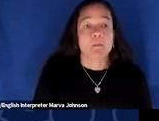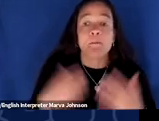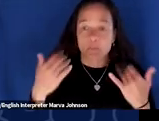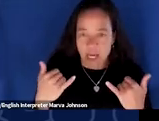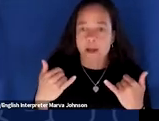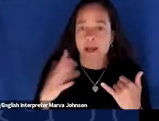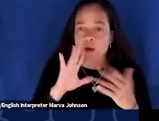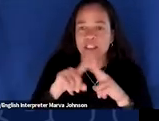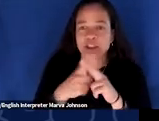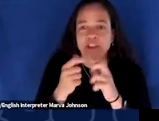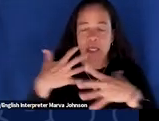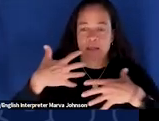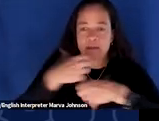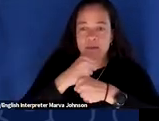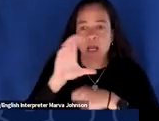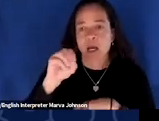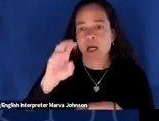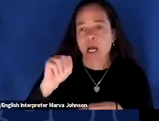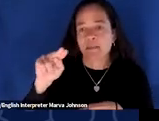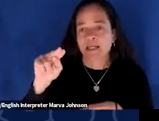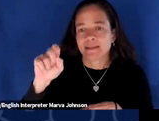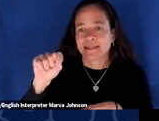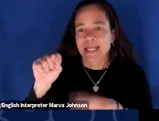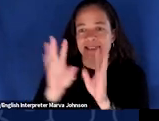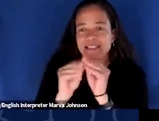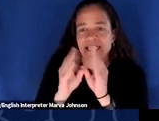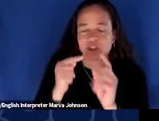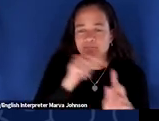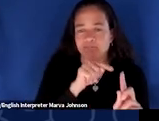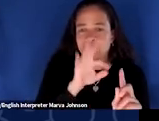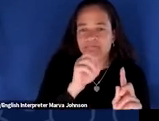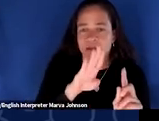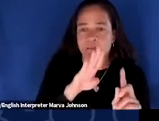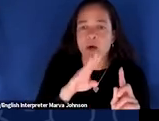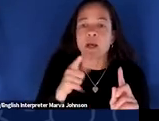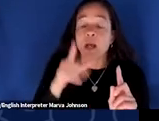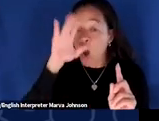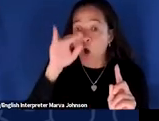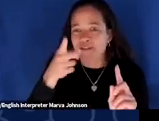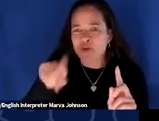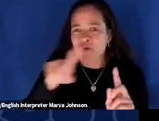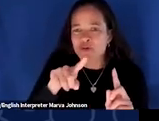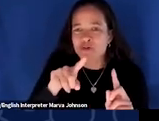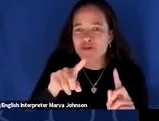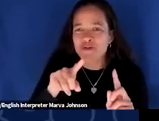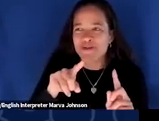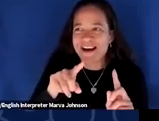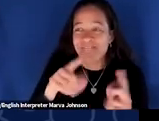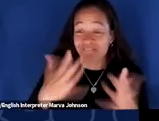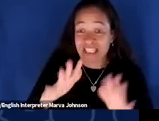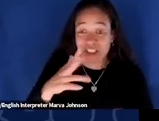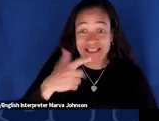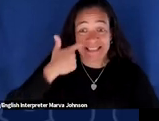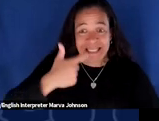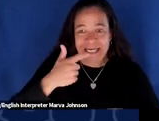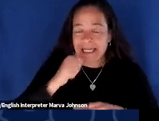of the com net session that i ran uh back in february hopefully those of you who've heard it before it won't be uh you know too boring for you um